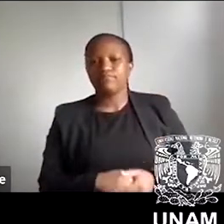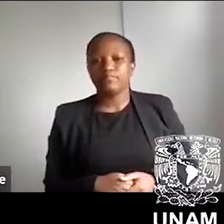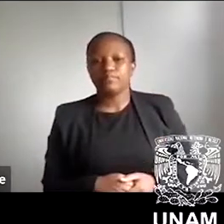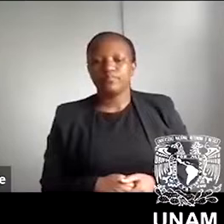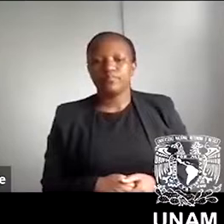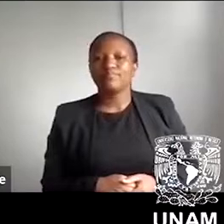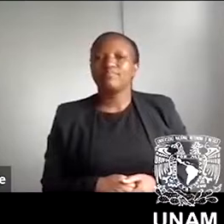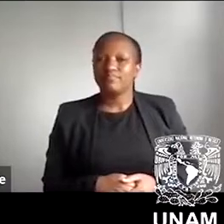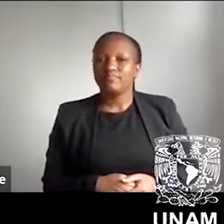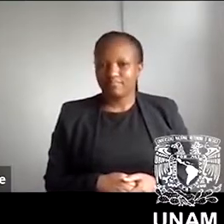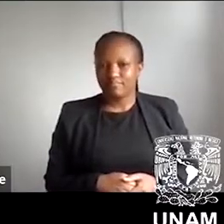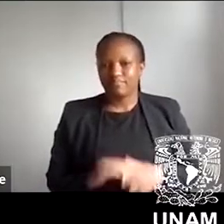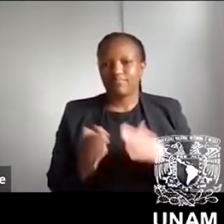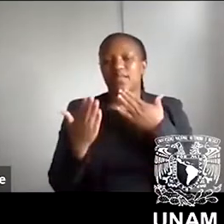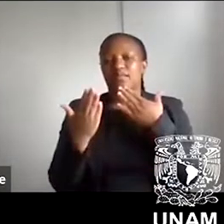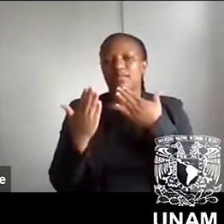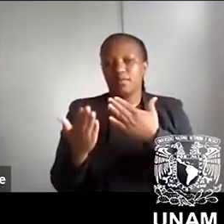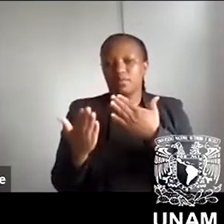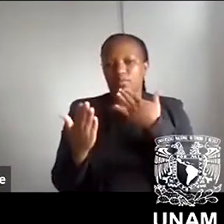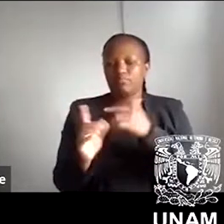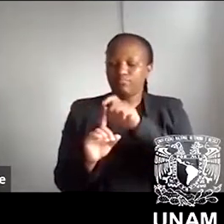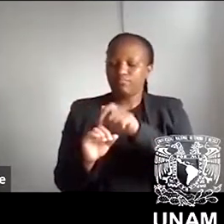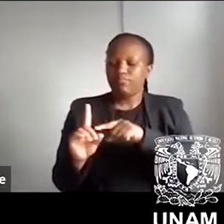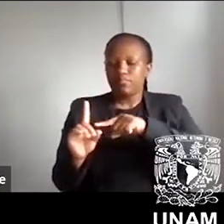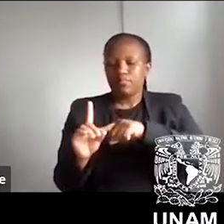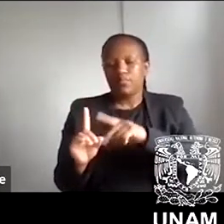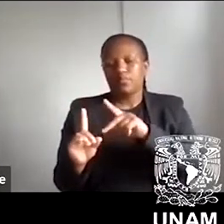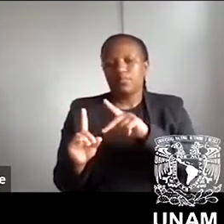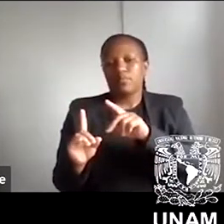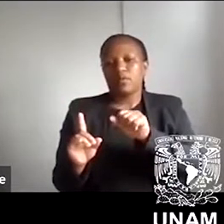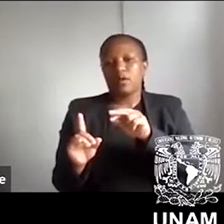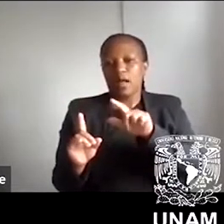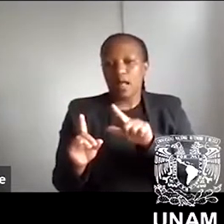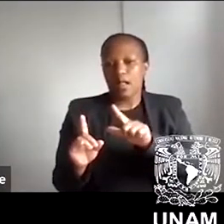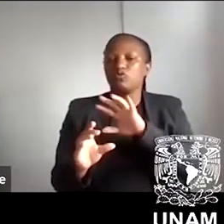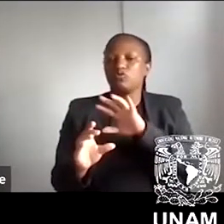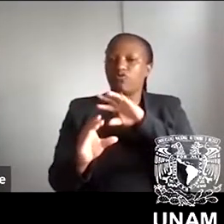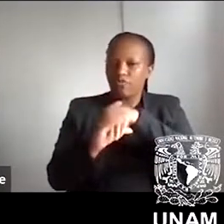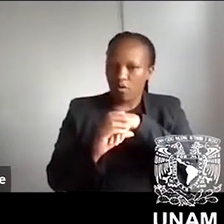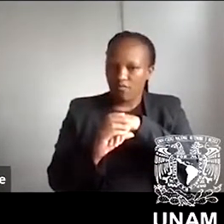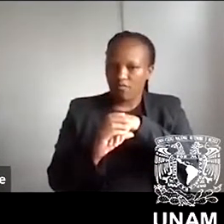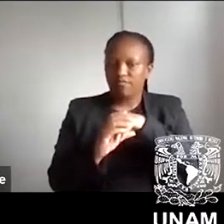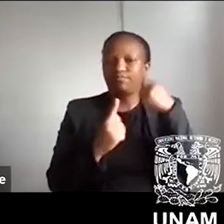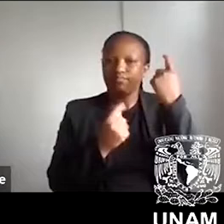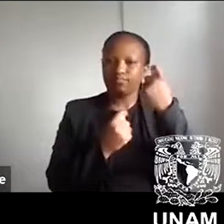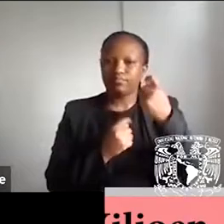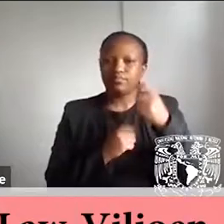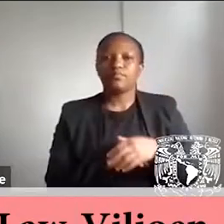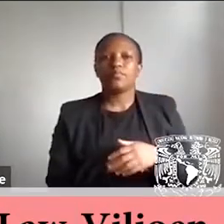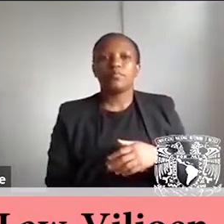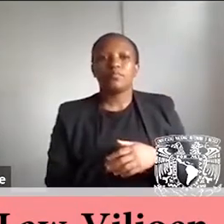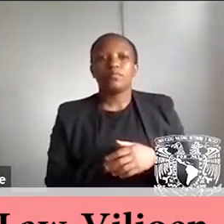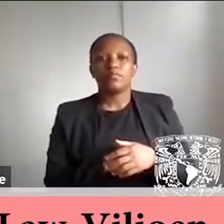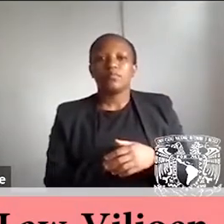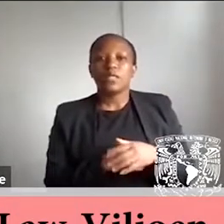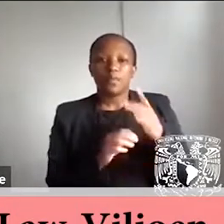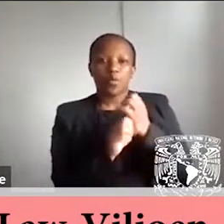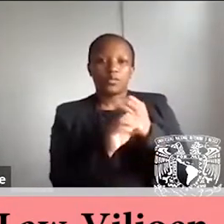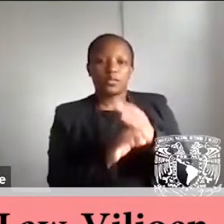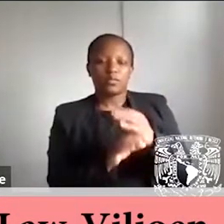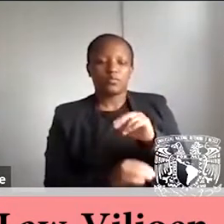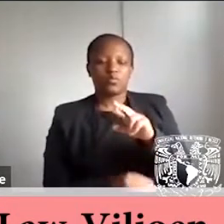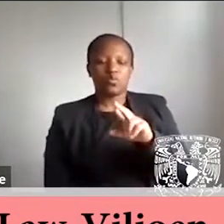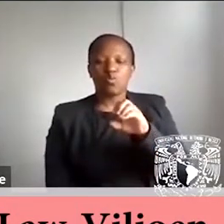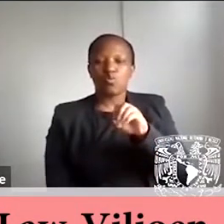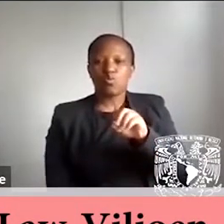Thank you, Carl, very much for your participation in this event. So, Roberto, I think I'll begin with you. We're going to